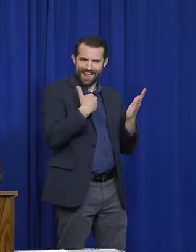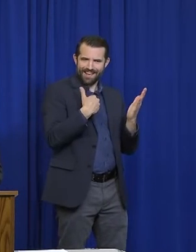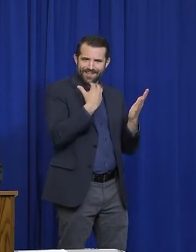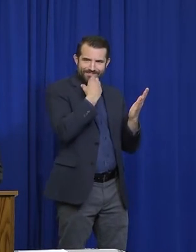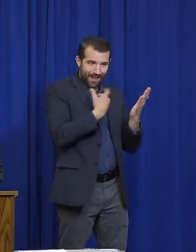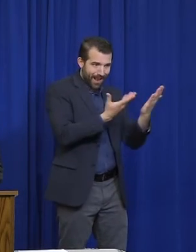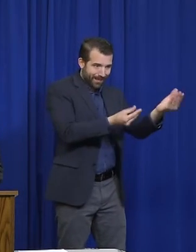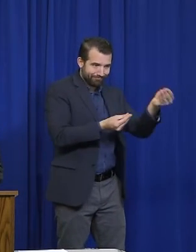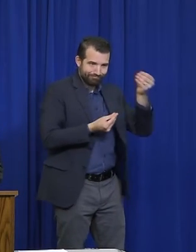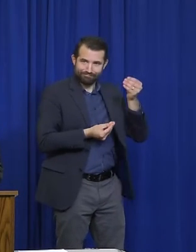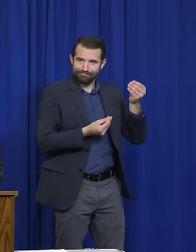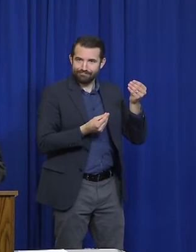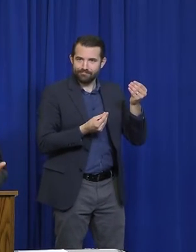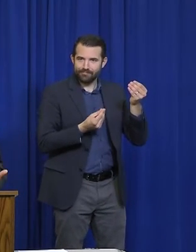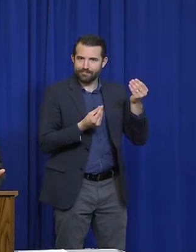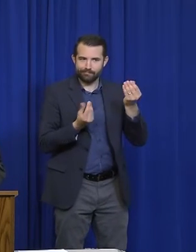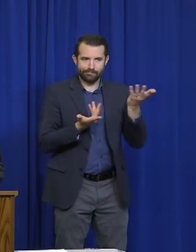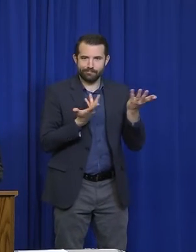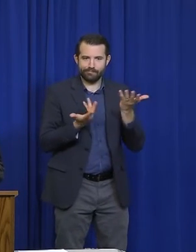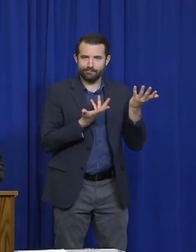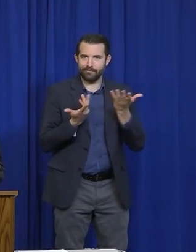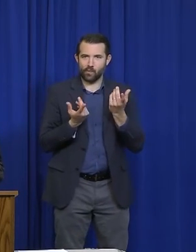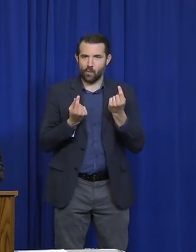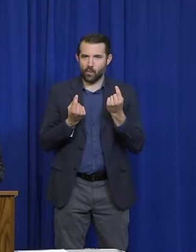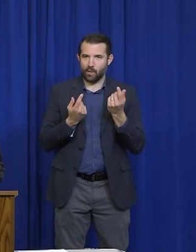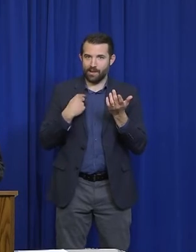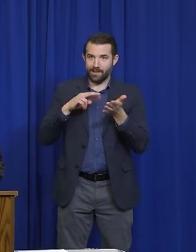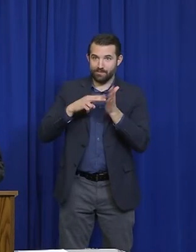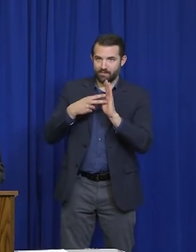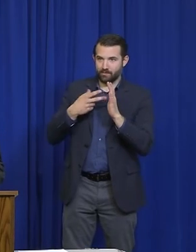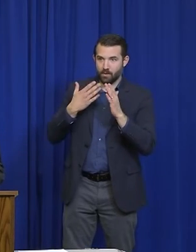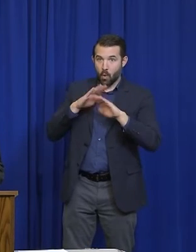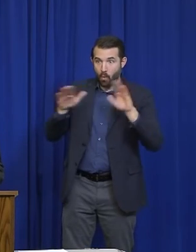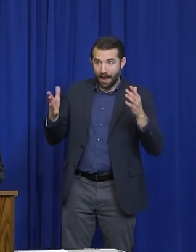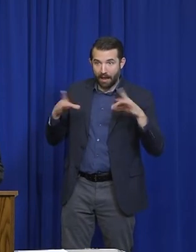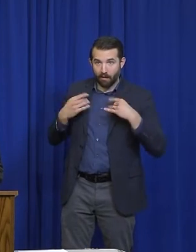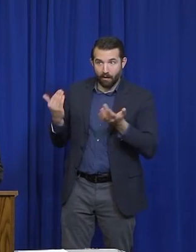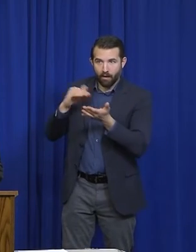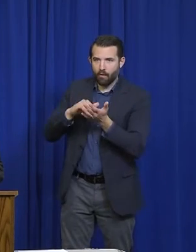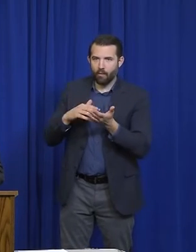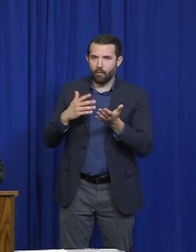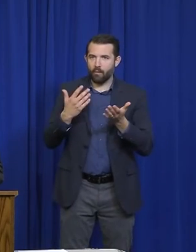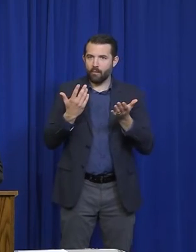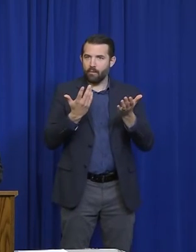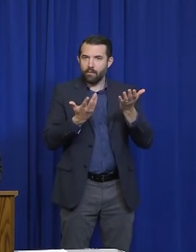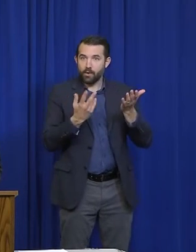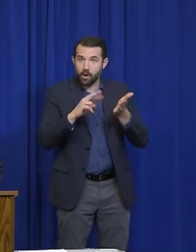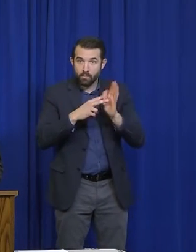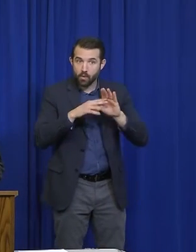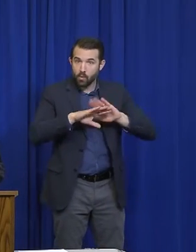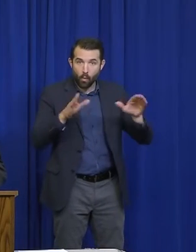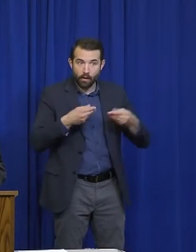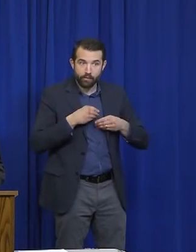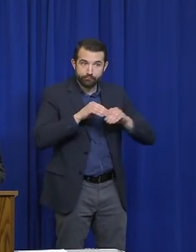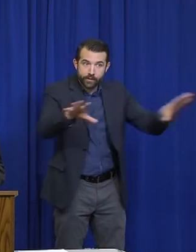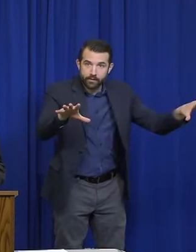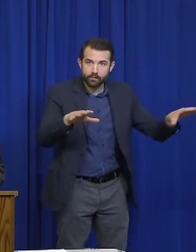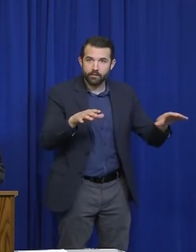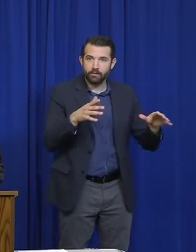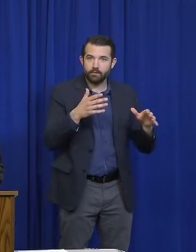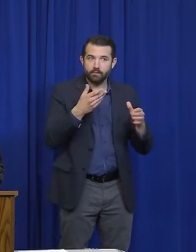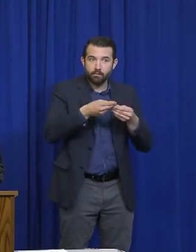tested positive for the antibodies, those answers are not yet clear. More scientific research is underway to get